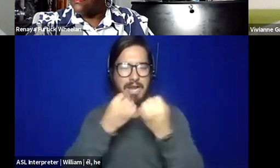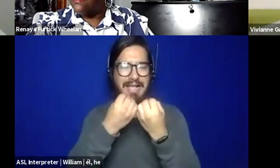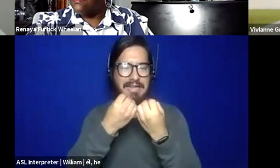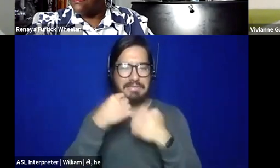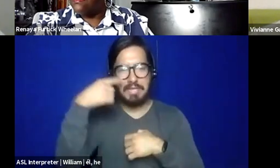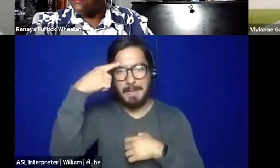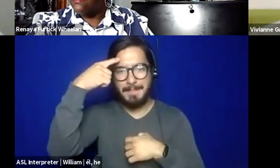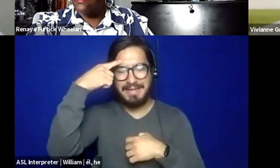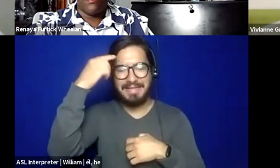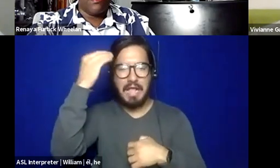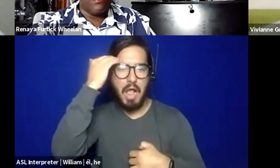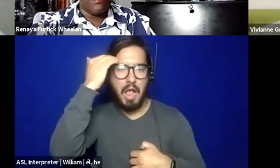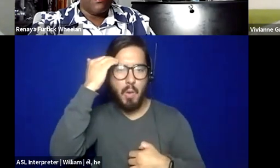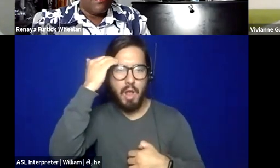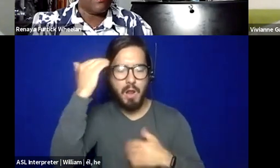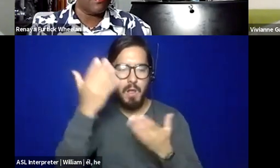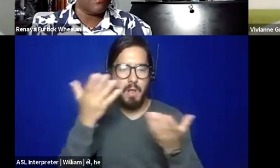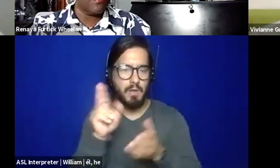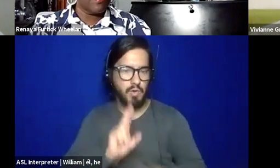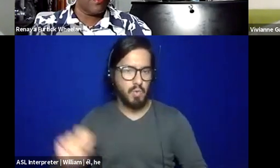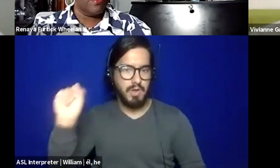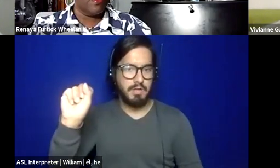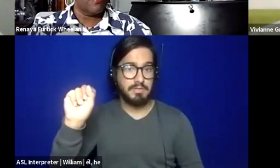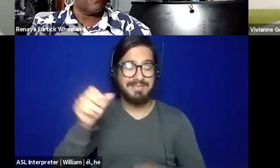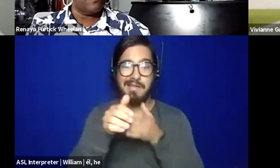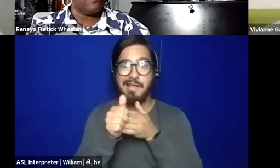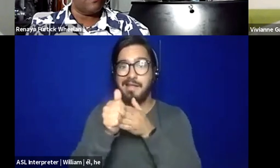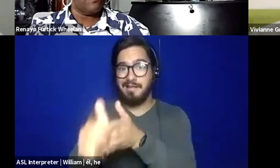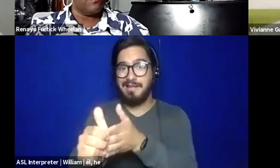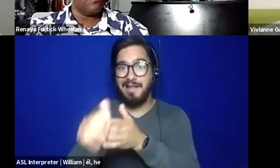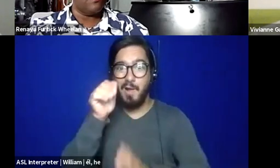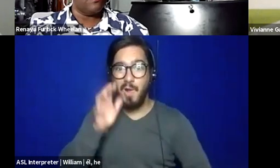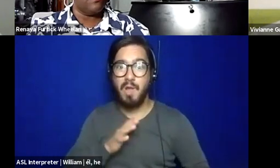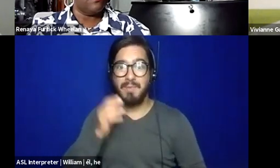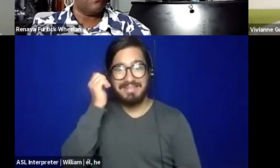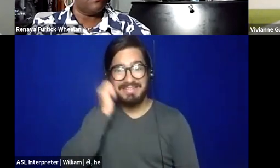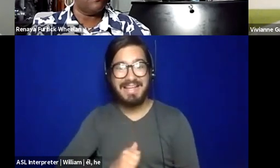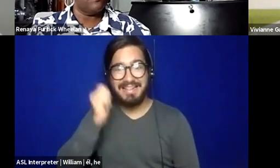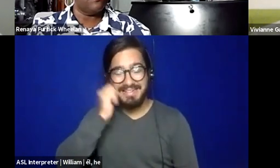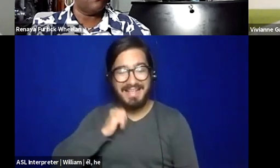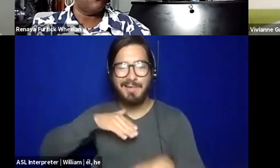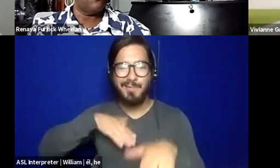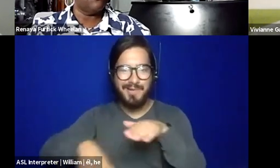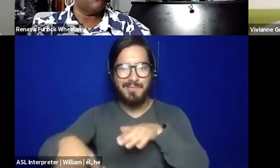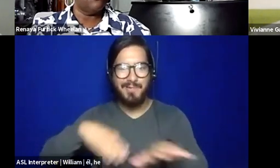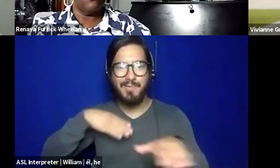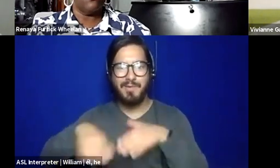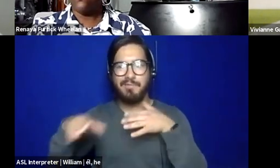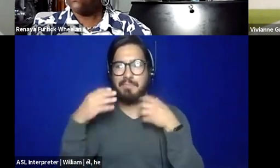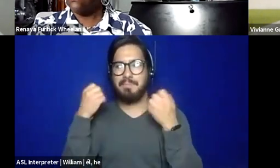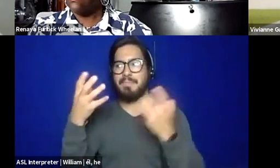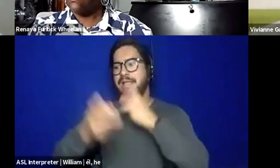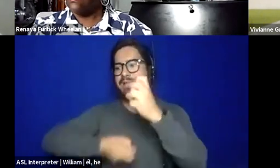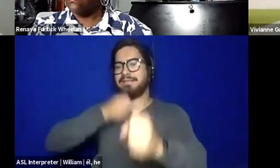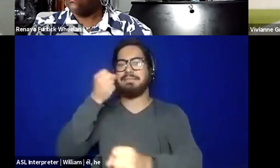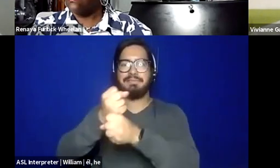the United States. And they have gotten women to take daily walks. And I've been walking with Girl Trek for so many years now that I've